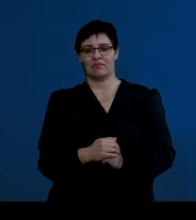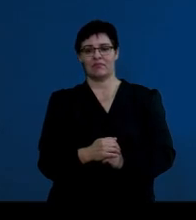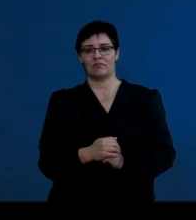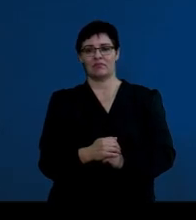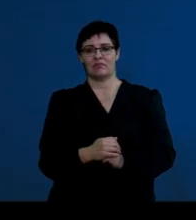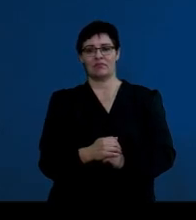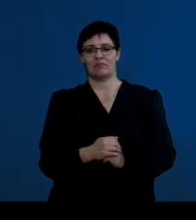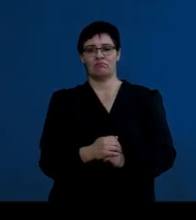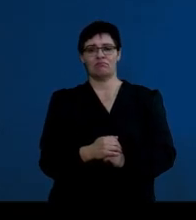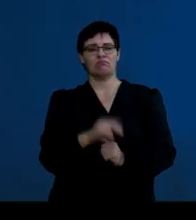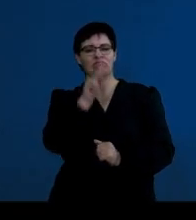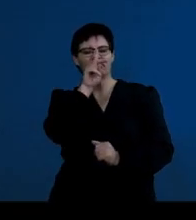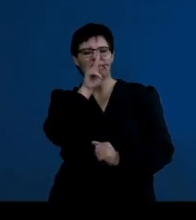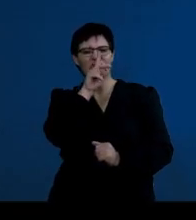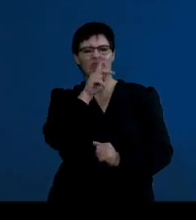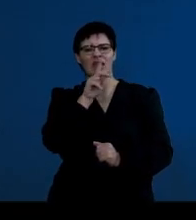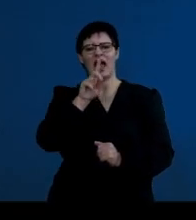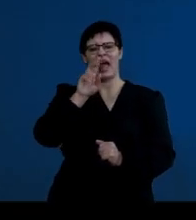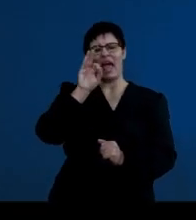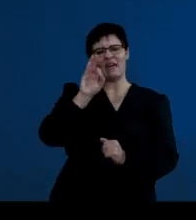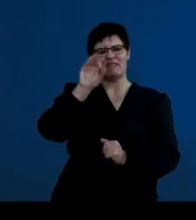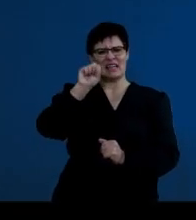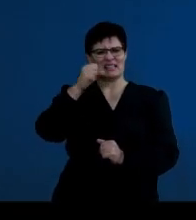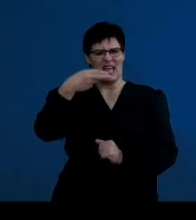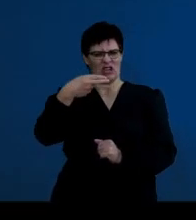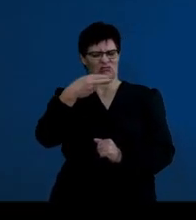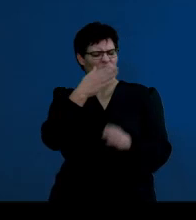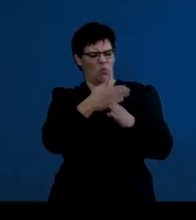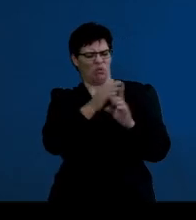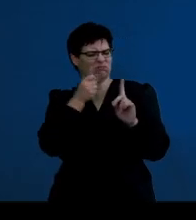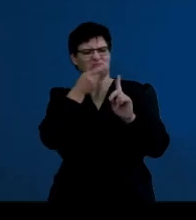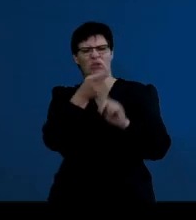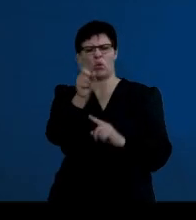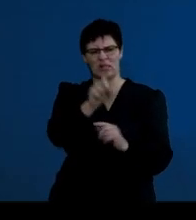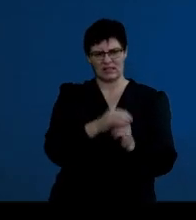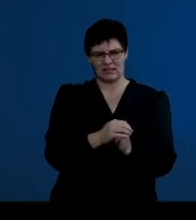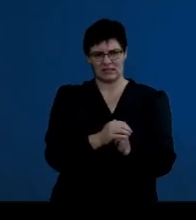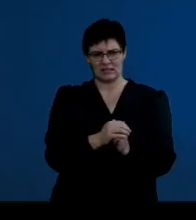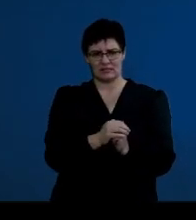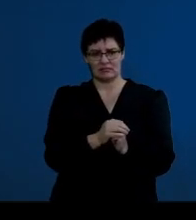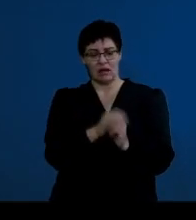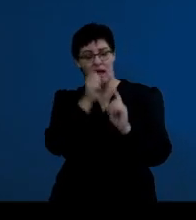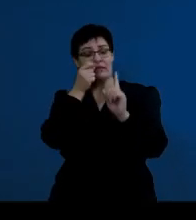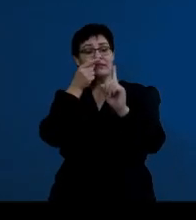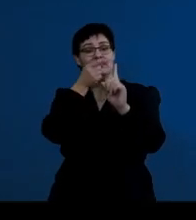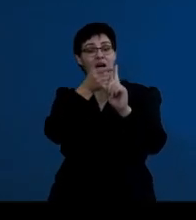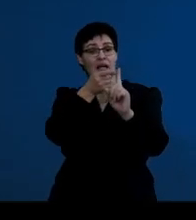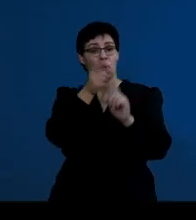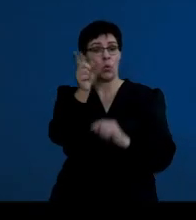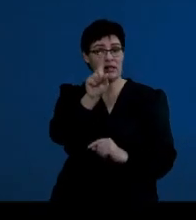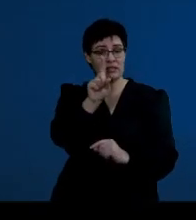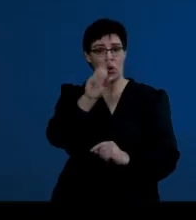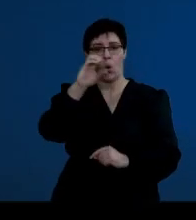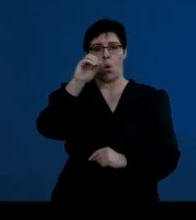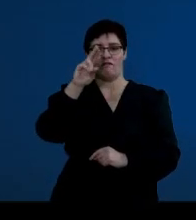Let's look at the function of FSH. So, FSH targets, let's identify the target of this gland. So, it targets the ovaries.